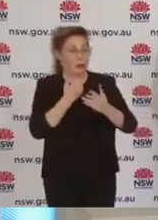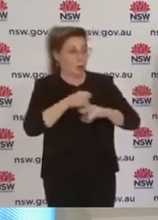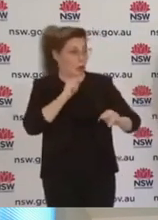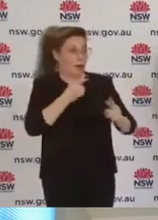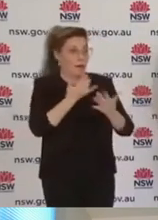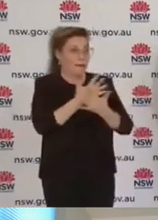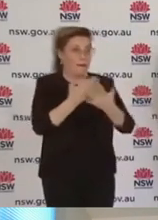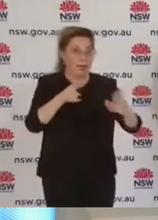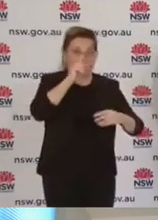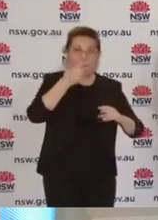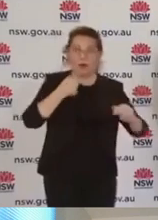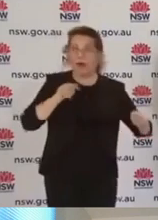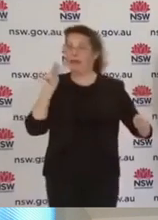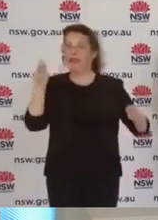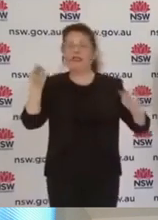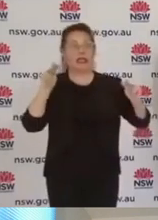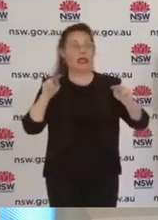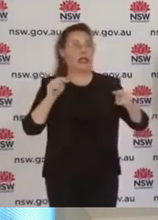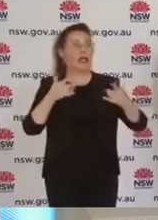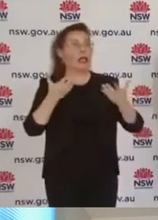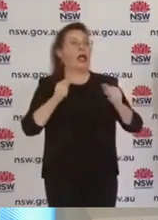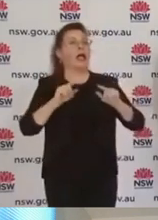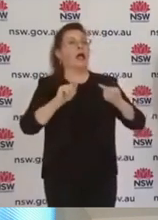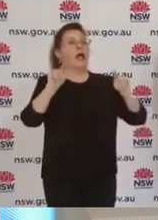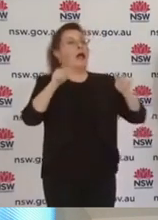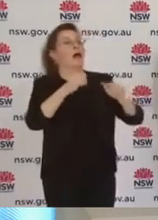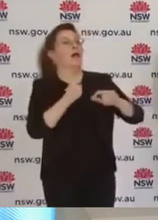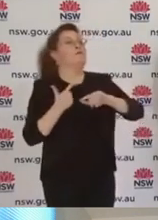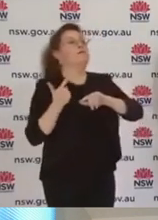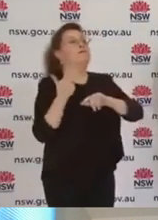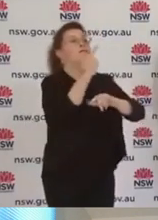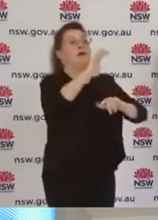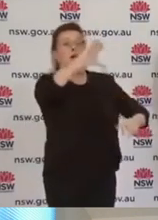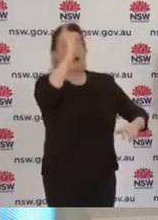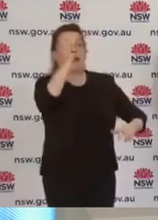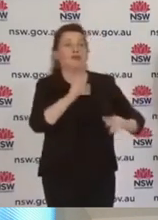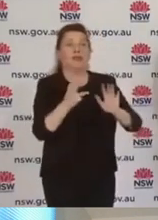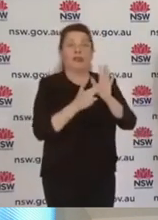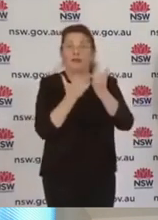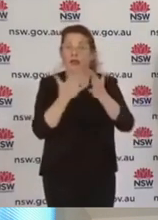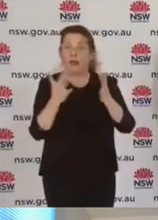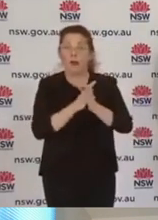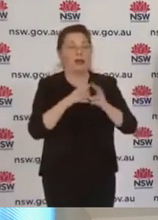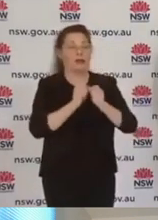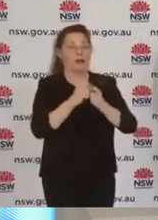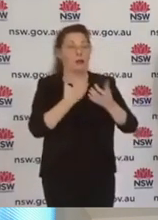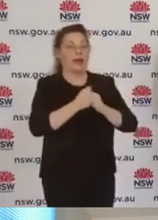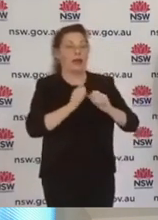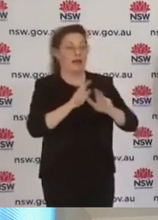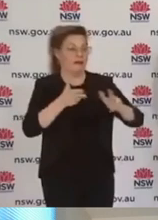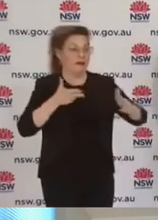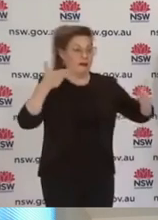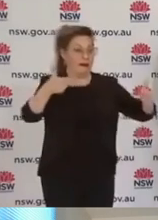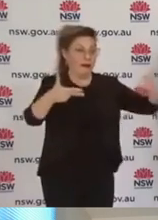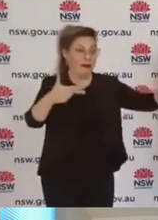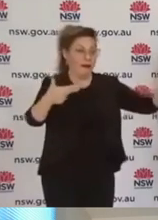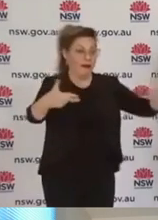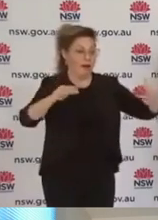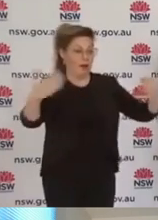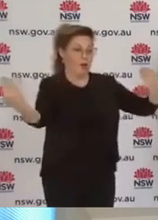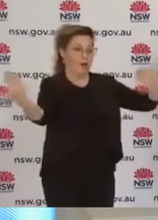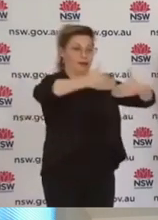and into regional New South Wales, expect to see more roadblocks where we'll be checking with compliance.